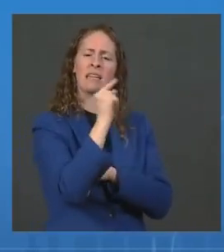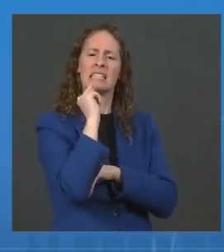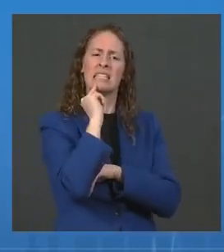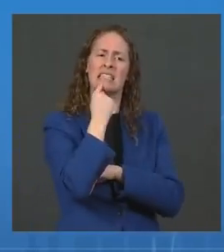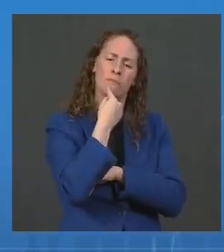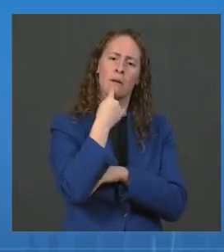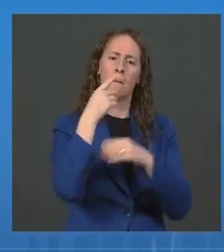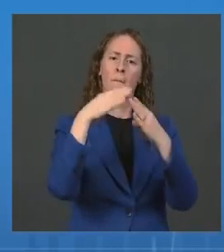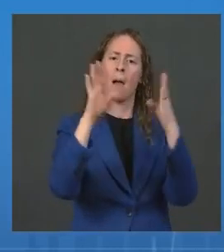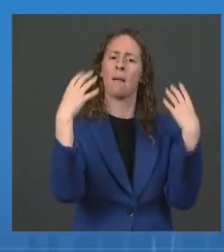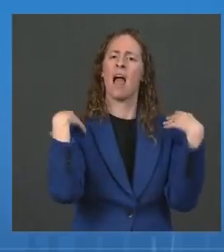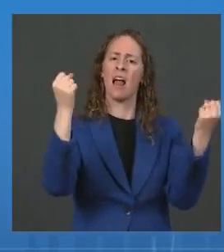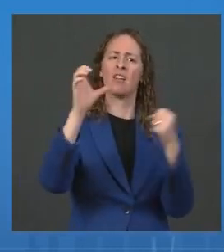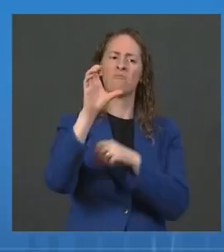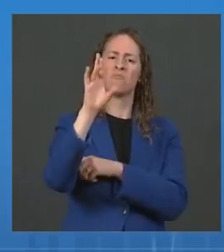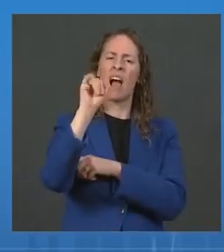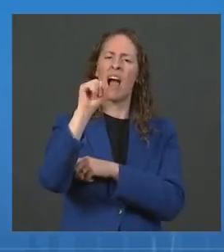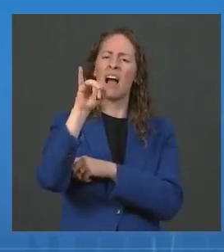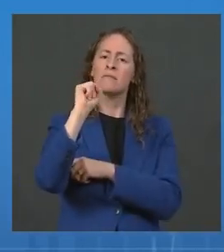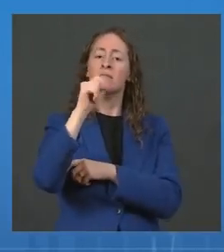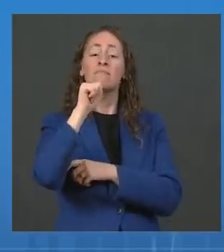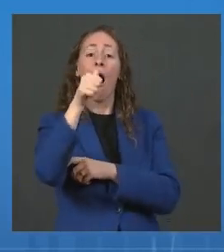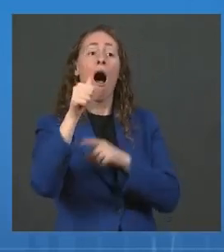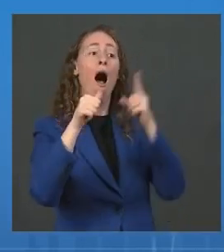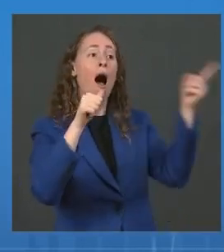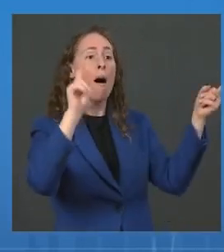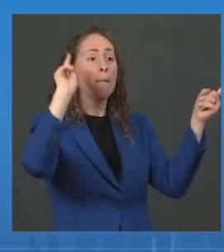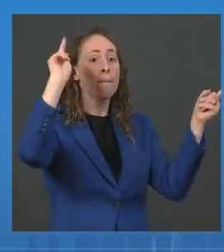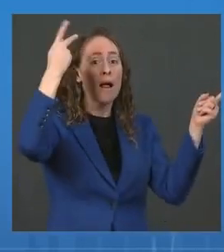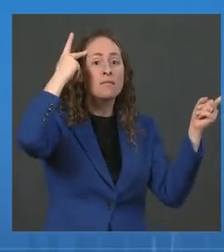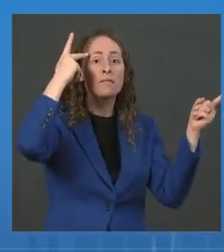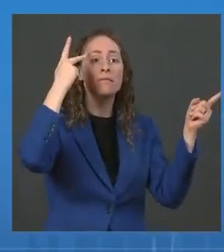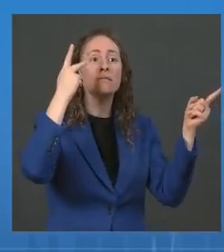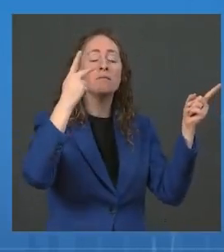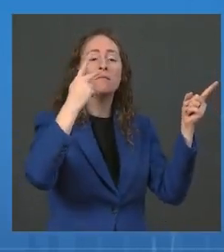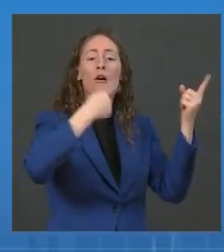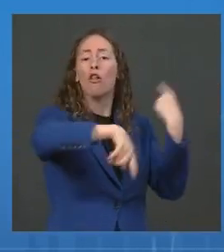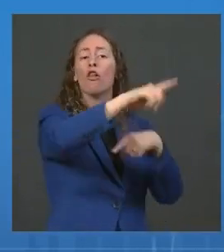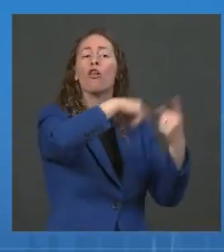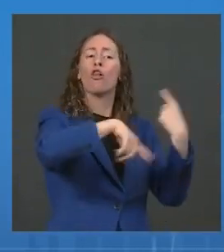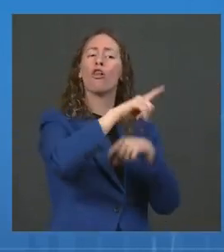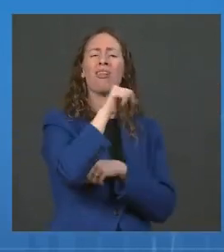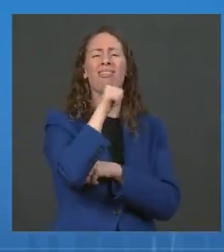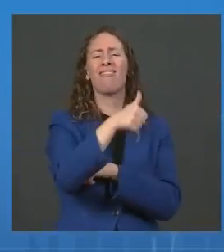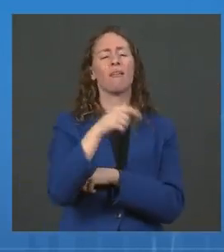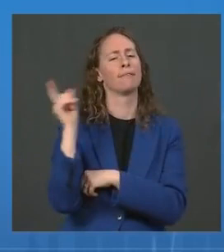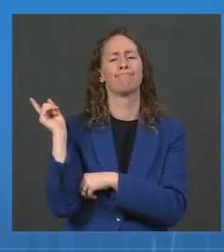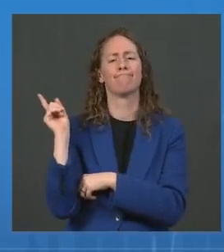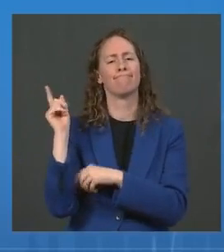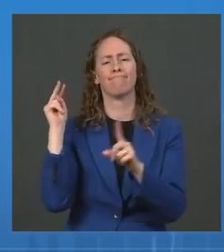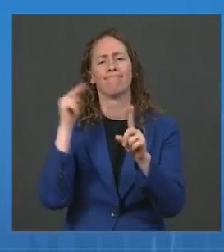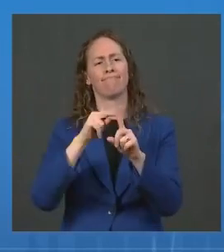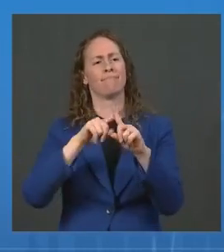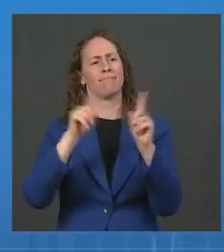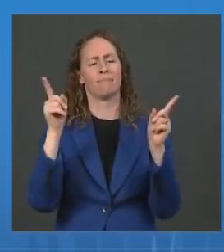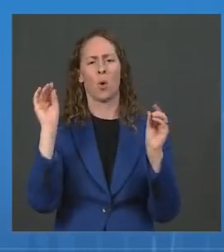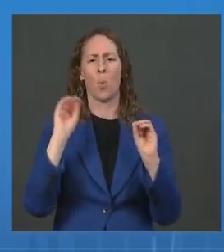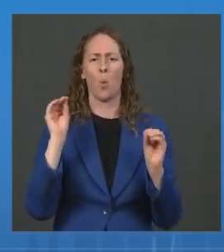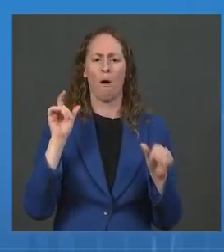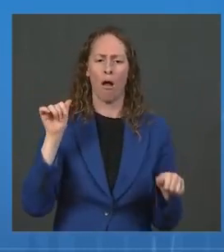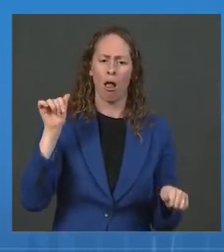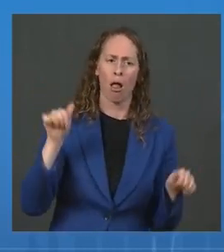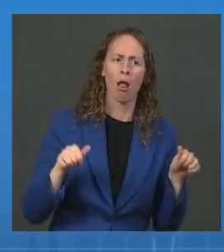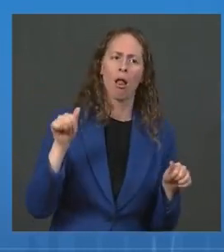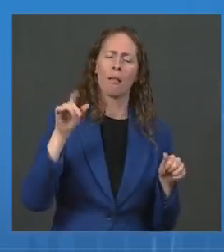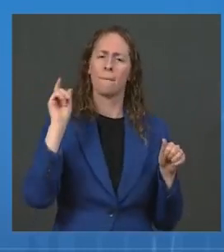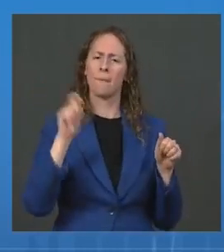not a political issue. And that's how it's been addressed. And the President has been clear that he will not hesitate to take strong actions like he